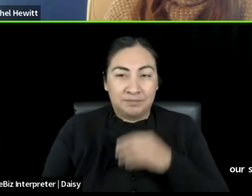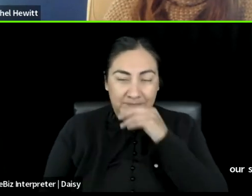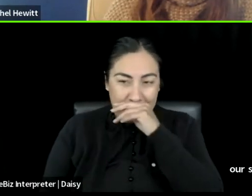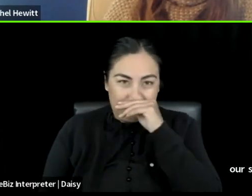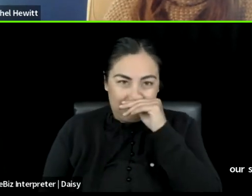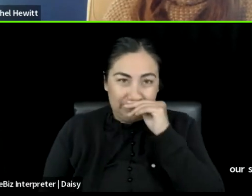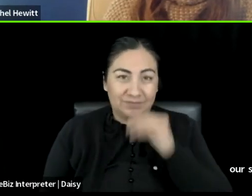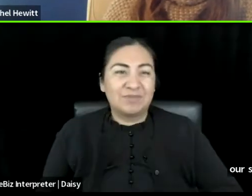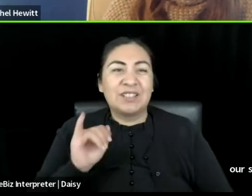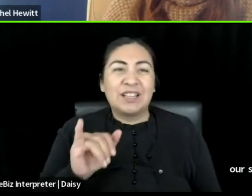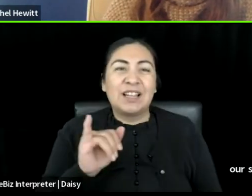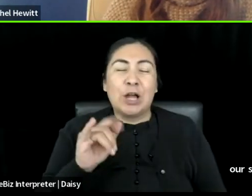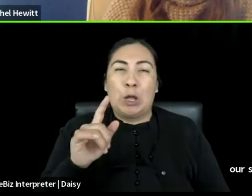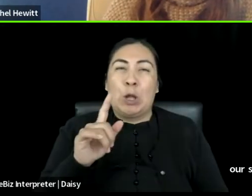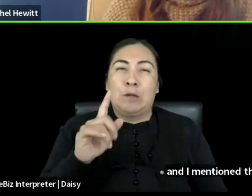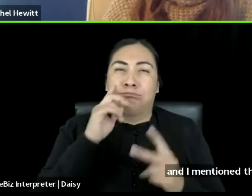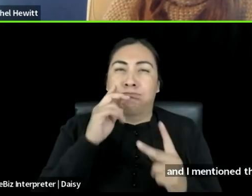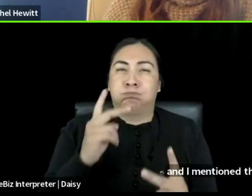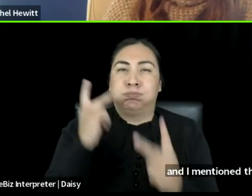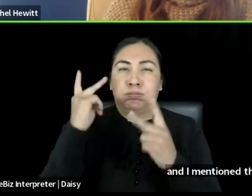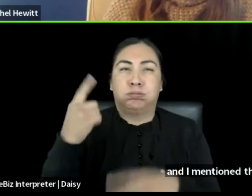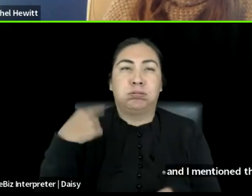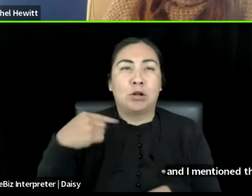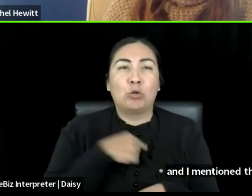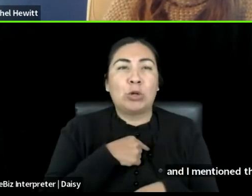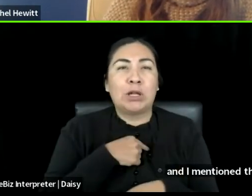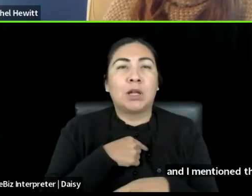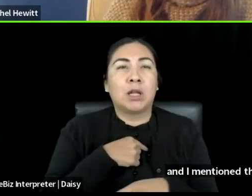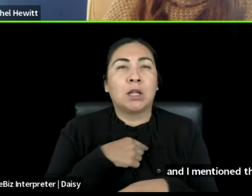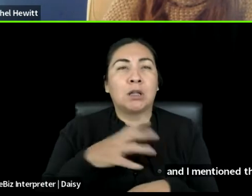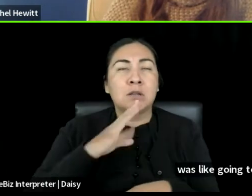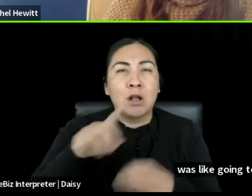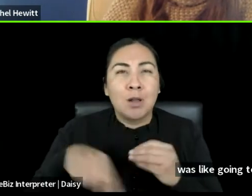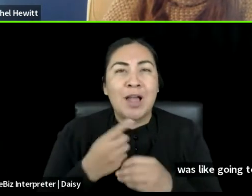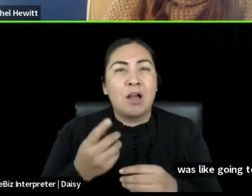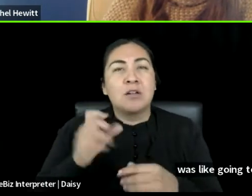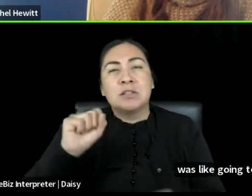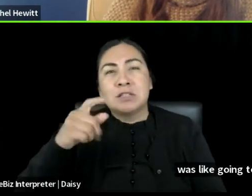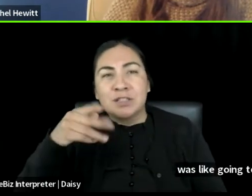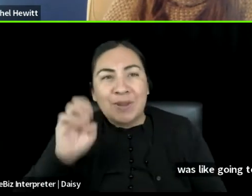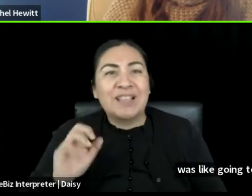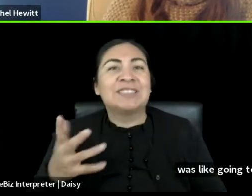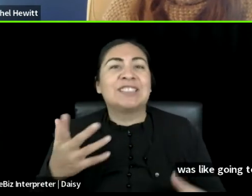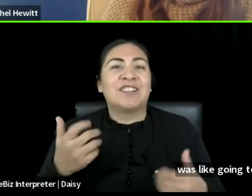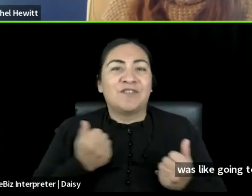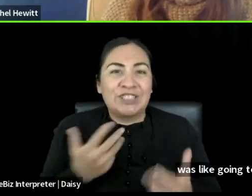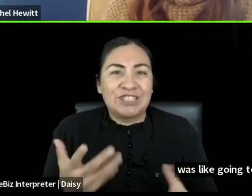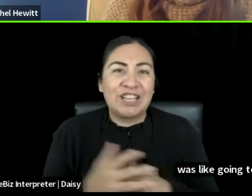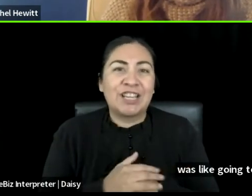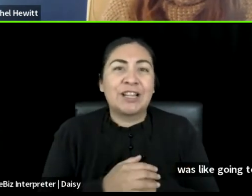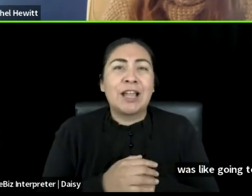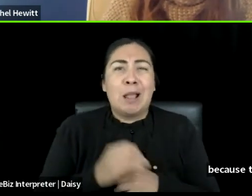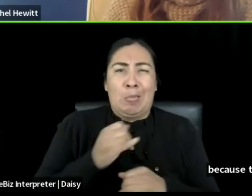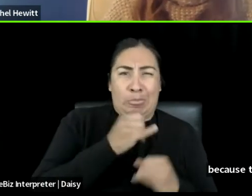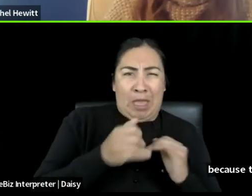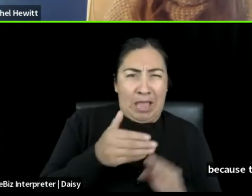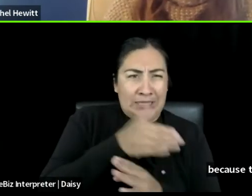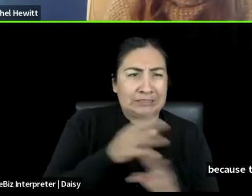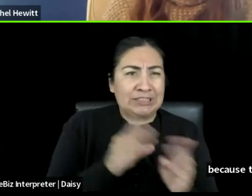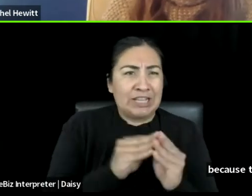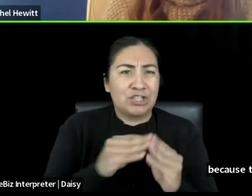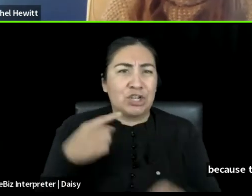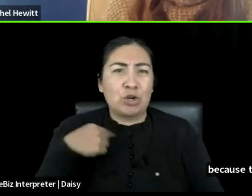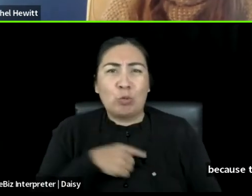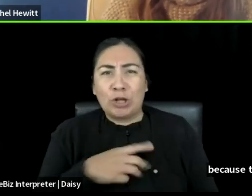session too, how someone was like, want to get rid of the phrase labor of love. Cause they use our love to exploit us. And I calling coworkers family,